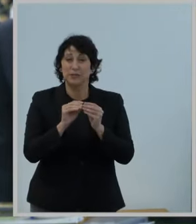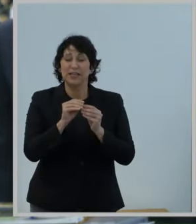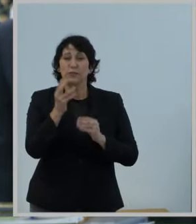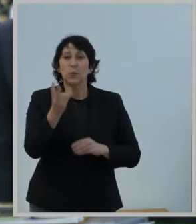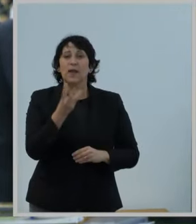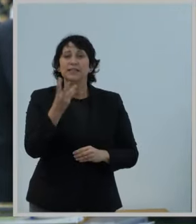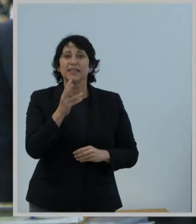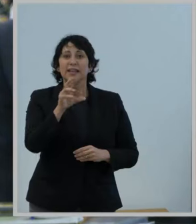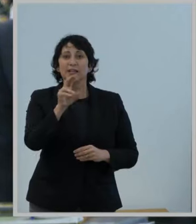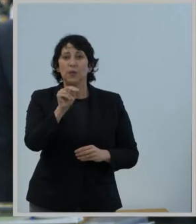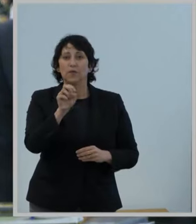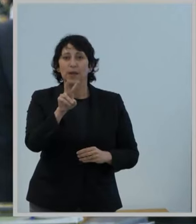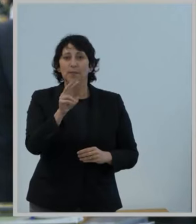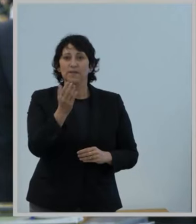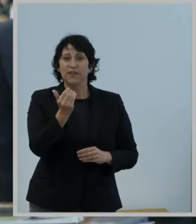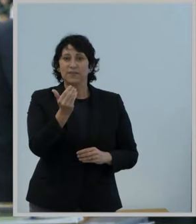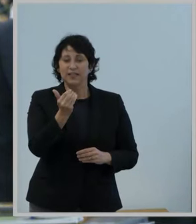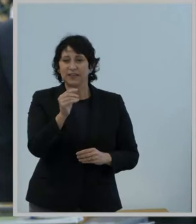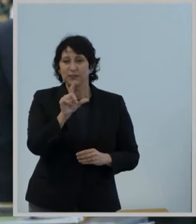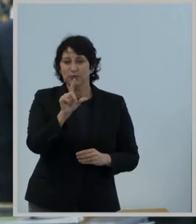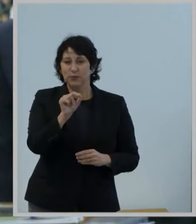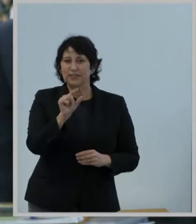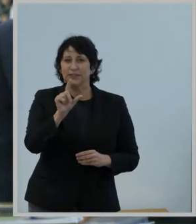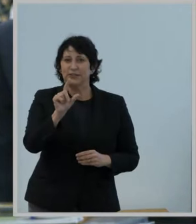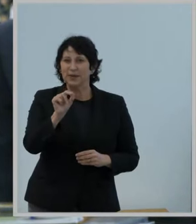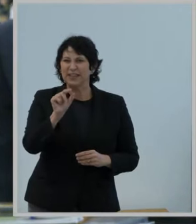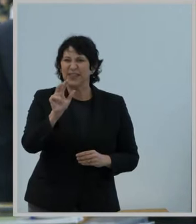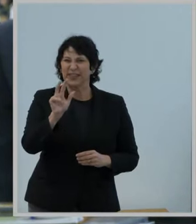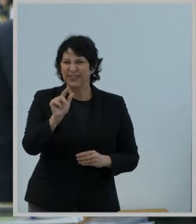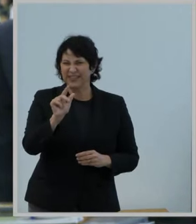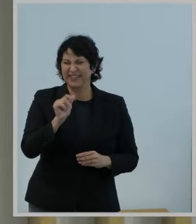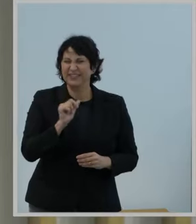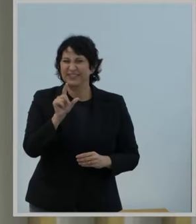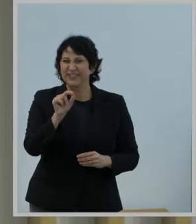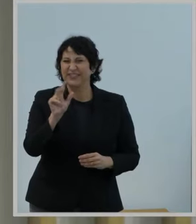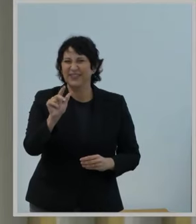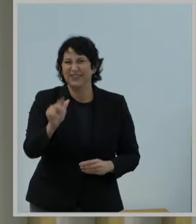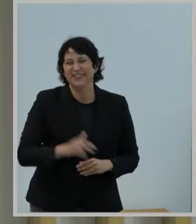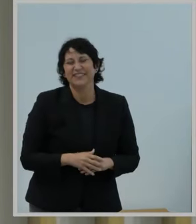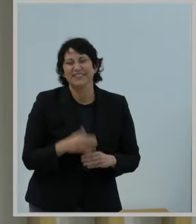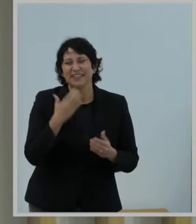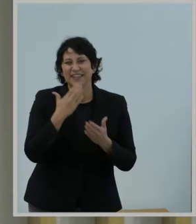Wednesday, November 15, 2023. Until then, we stand adjourned.